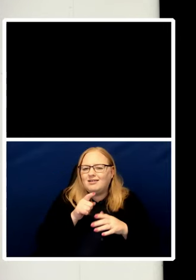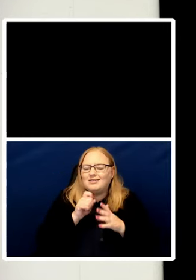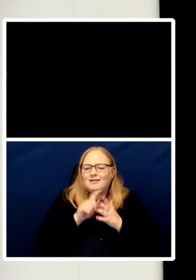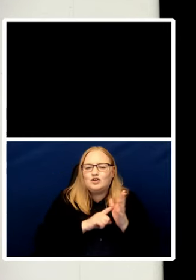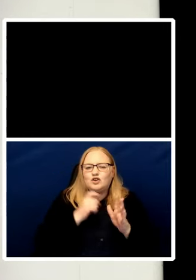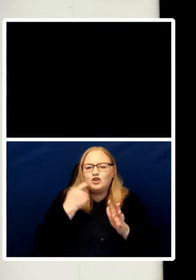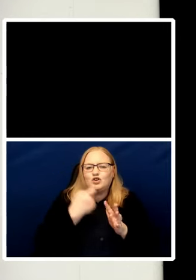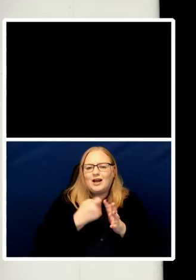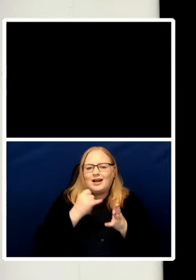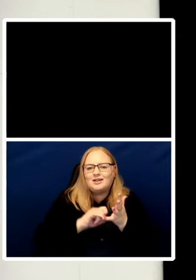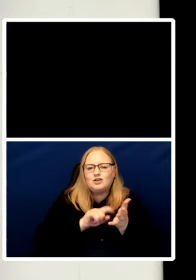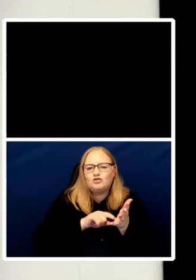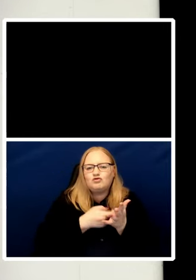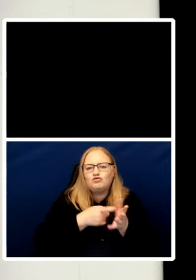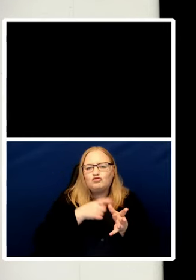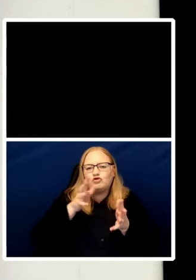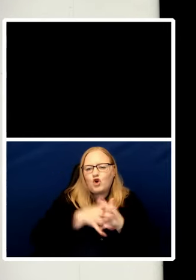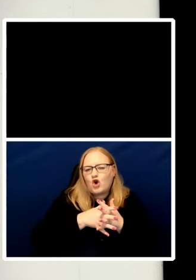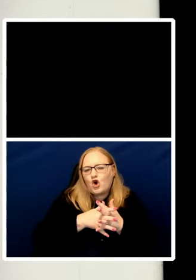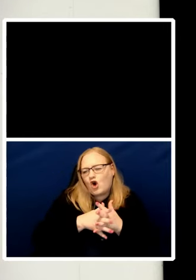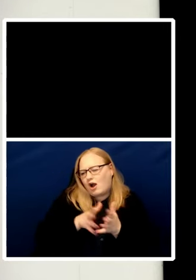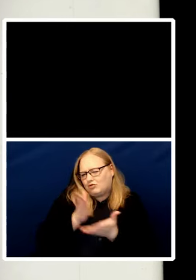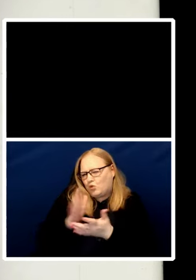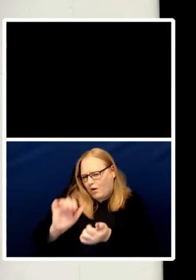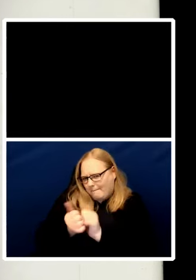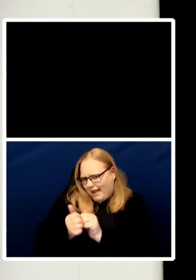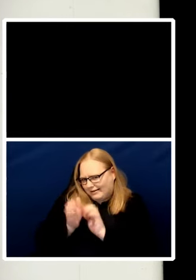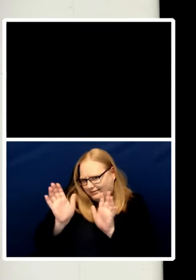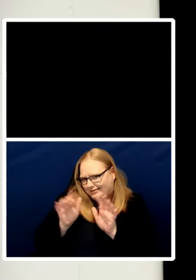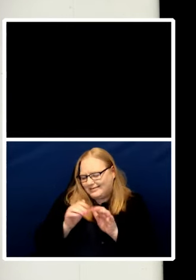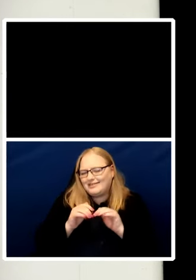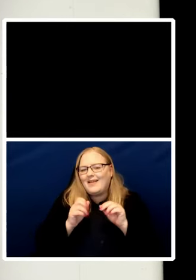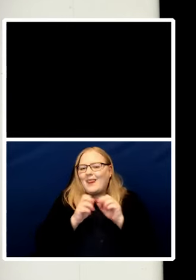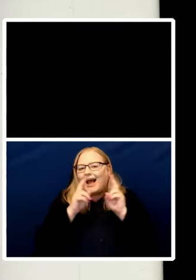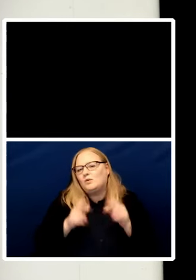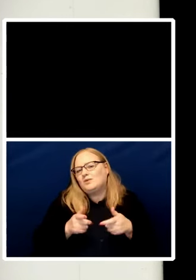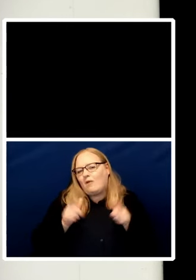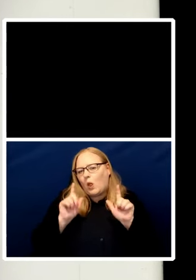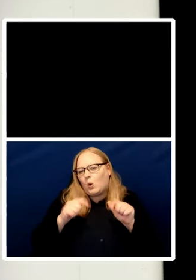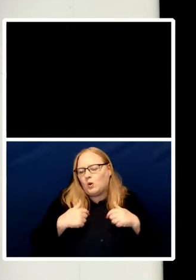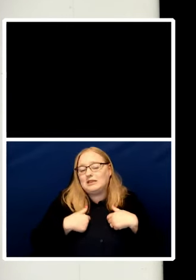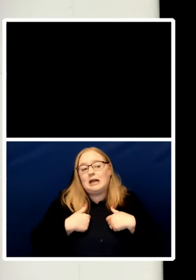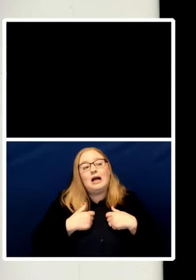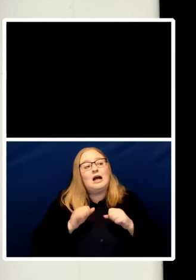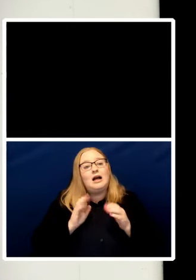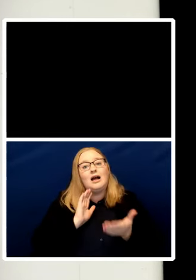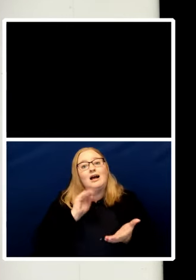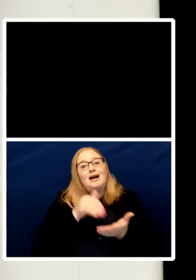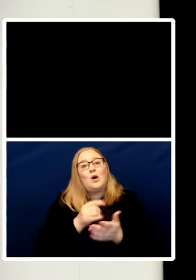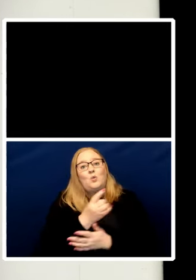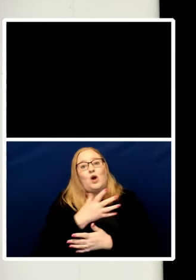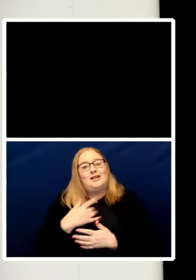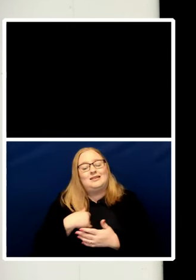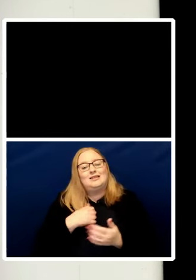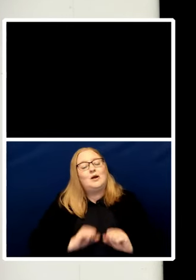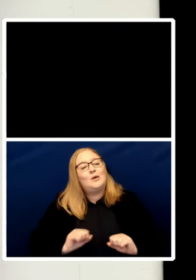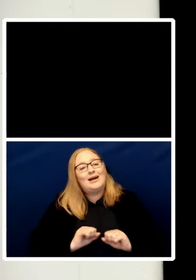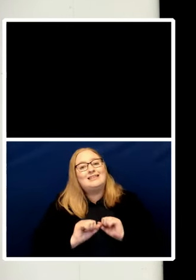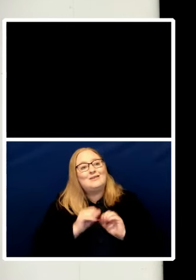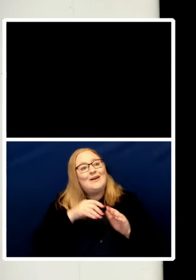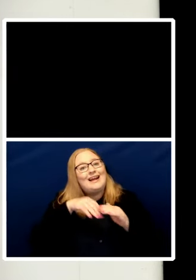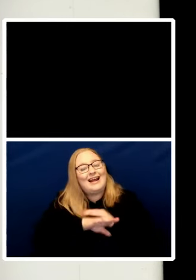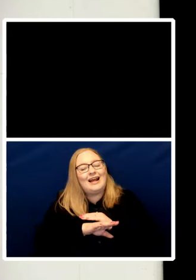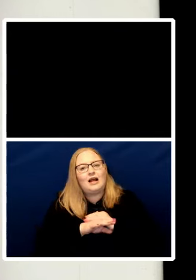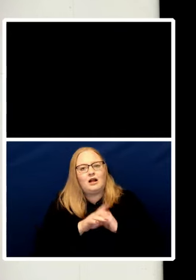House of Lords thing they're all there now I went to the House of Lords once I was waiting to get in I met saw so many people I thought were